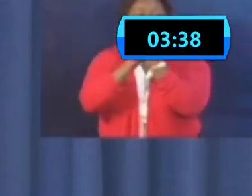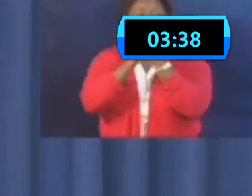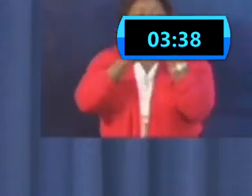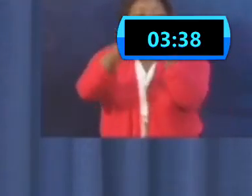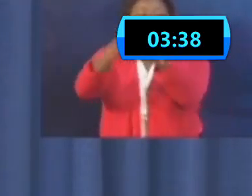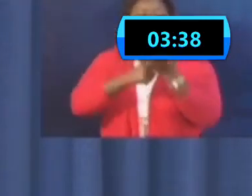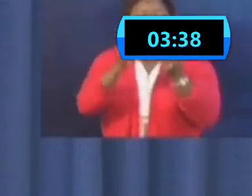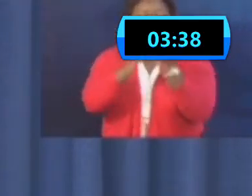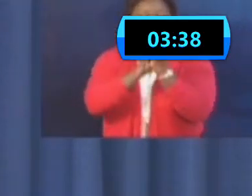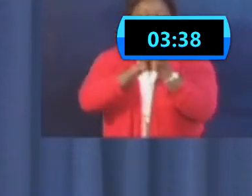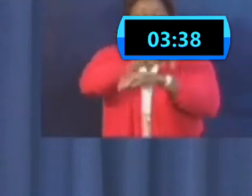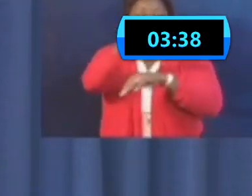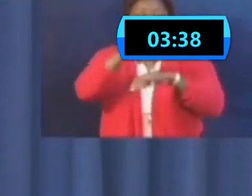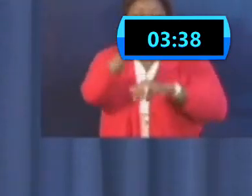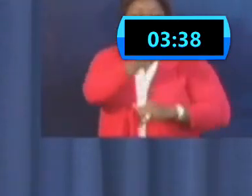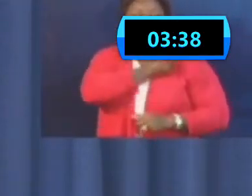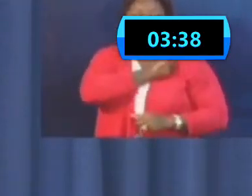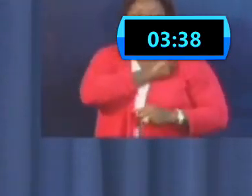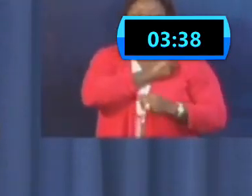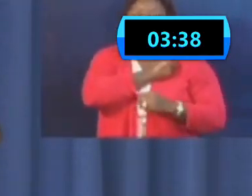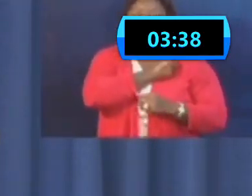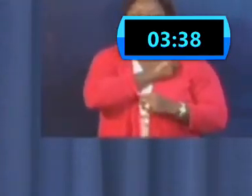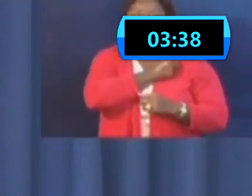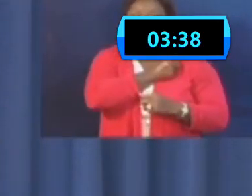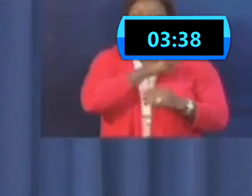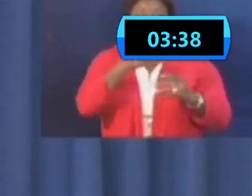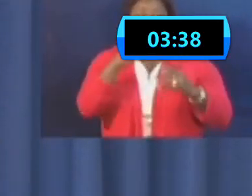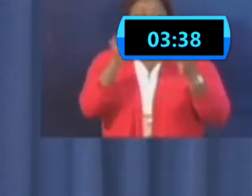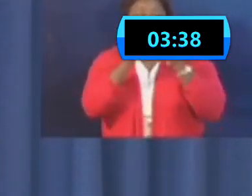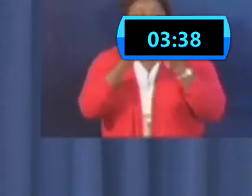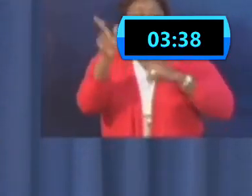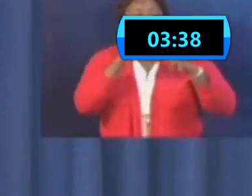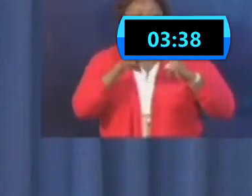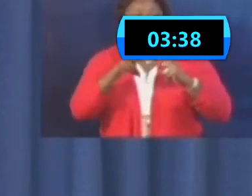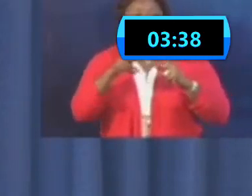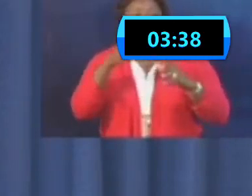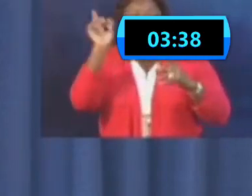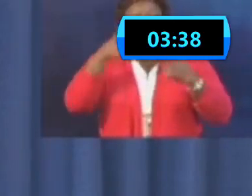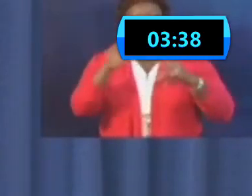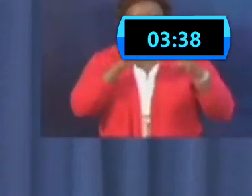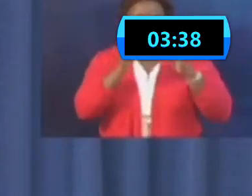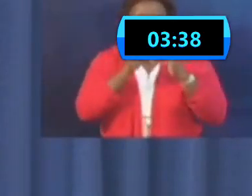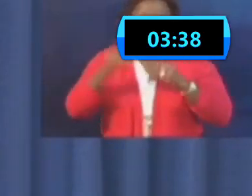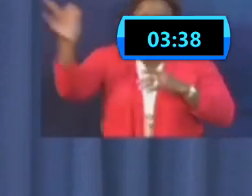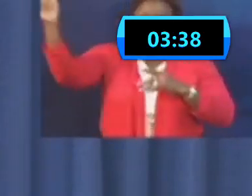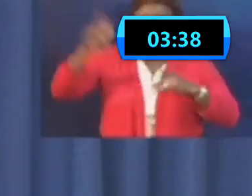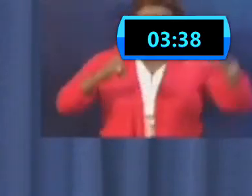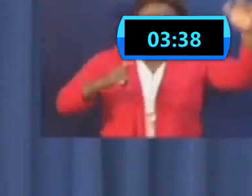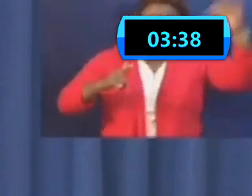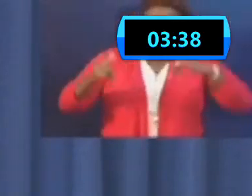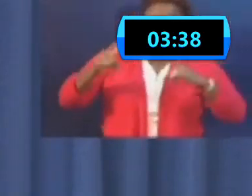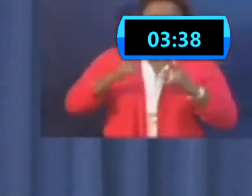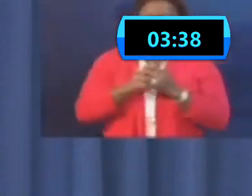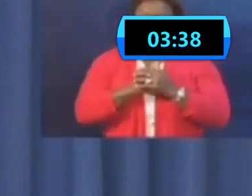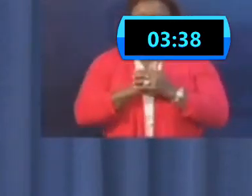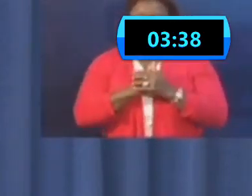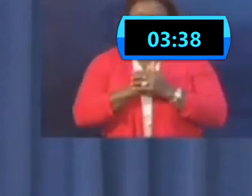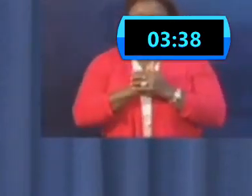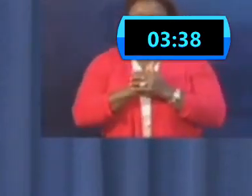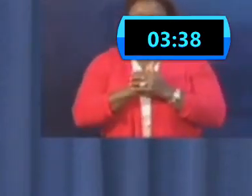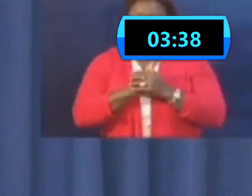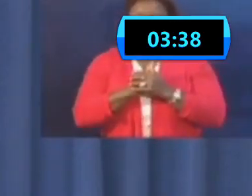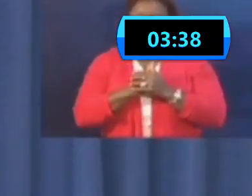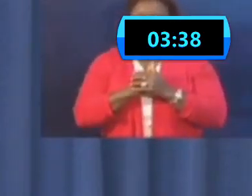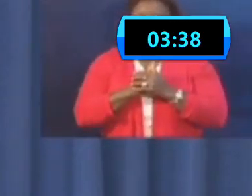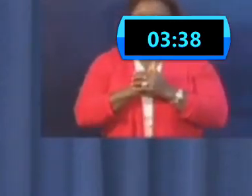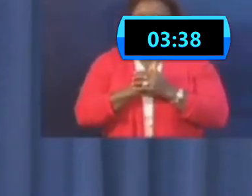the amount of exemptions granted. The transportation system is another story because borders are closed